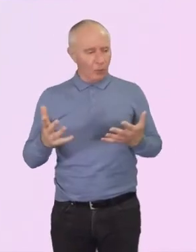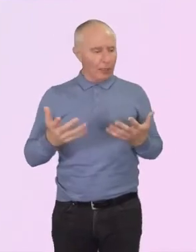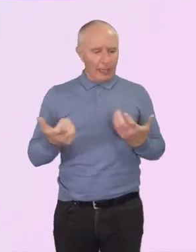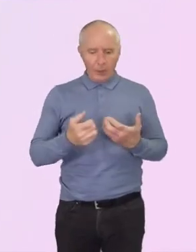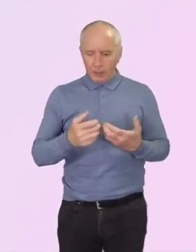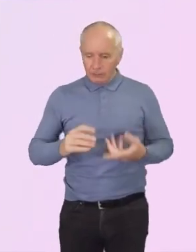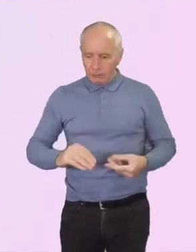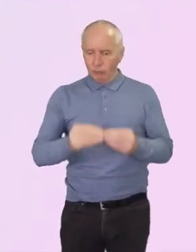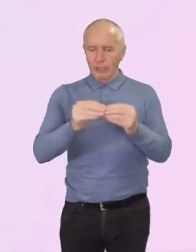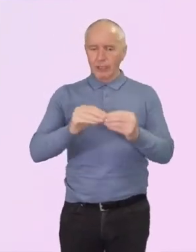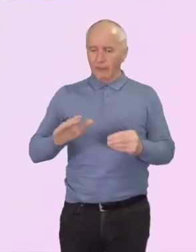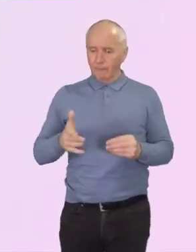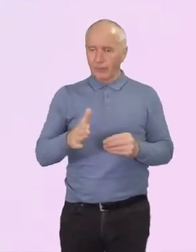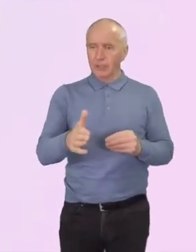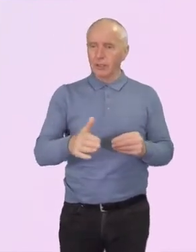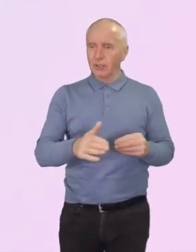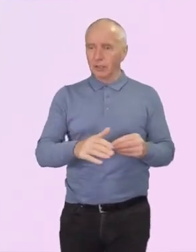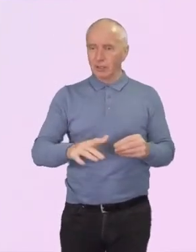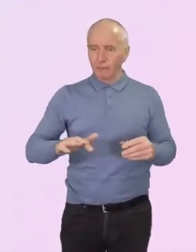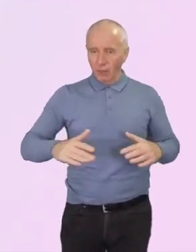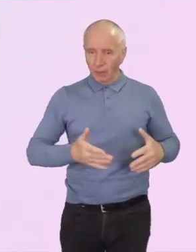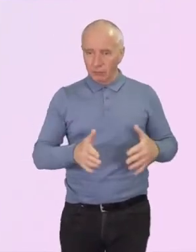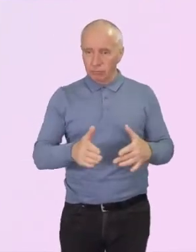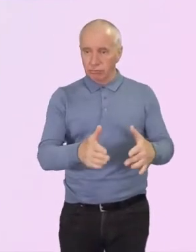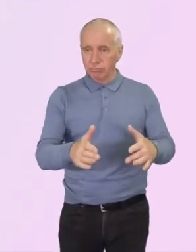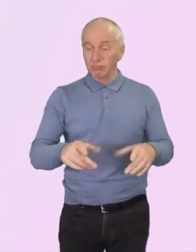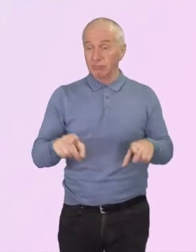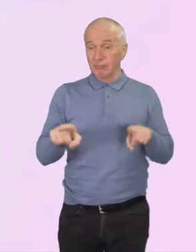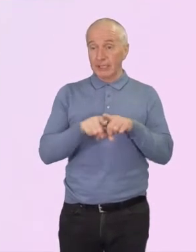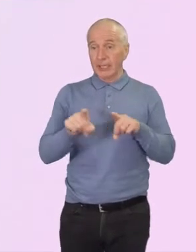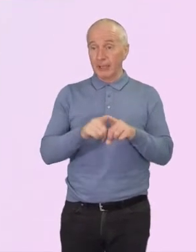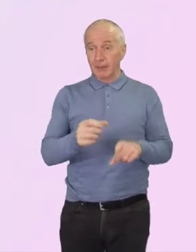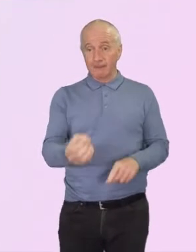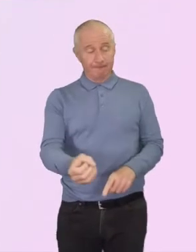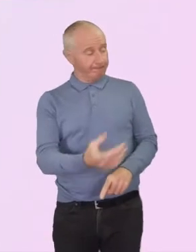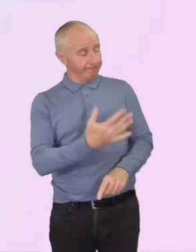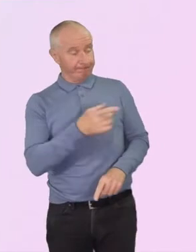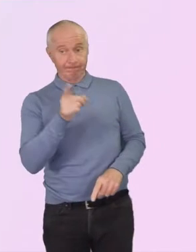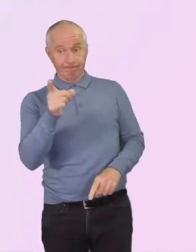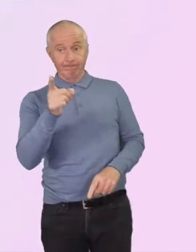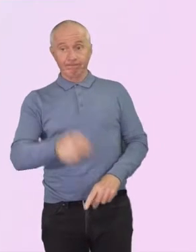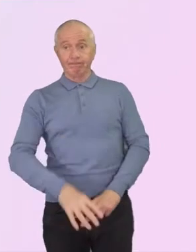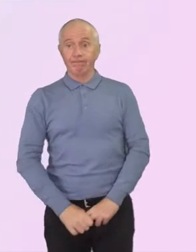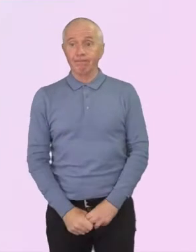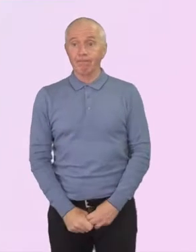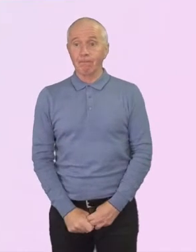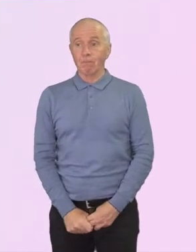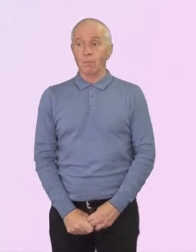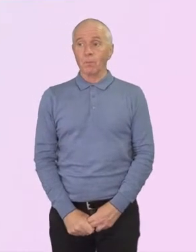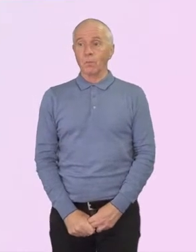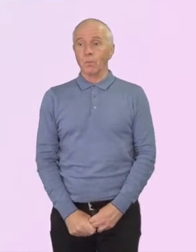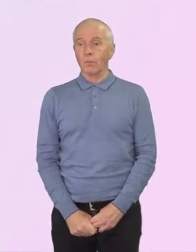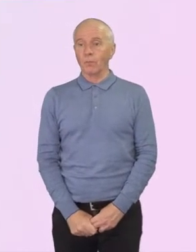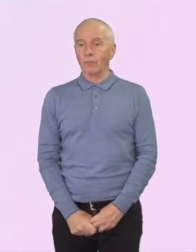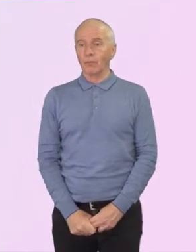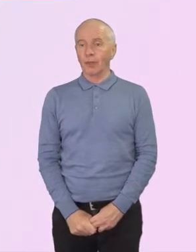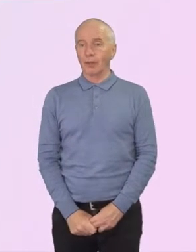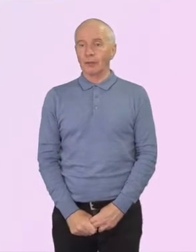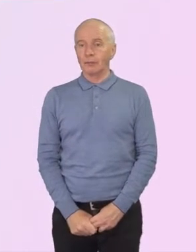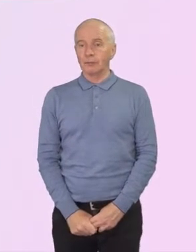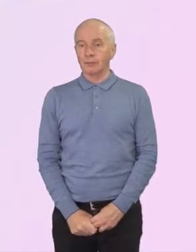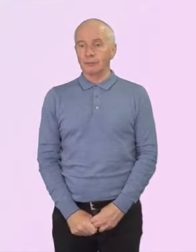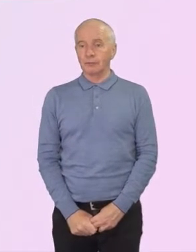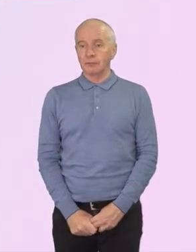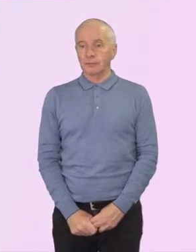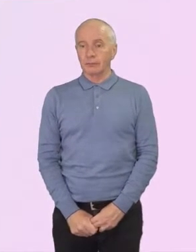this pastor in the next slide went ahead and did? And we see the next slide. There he is. Yeah. So I